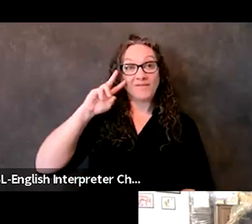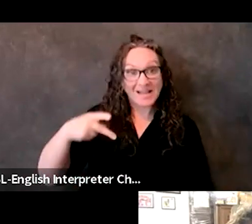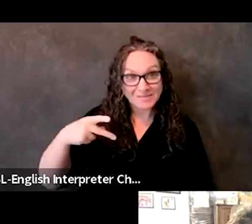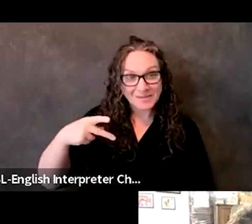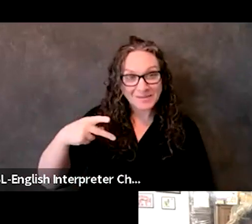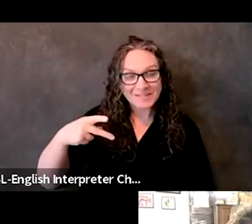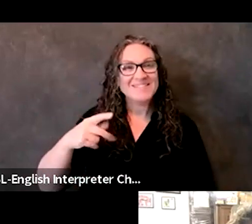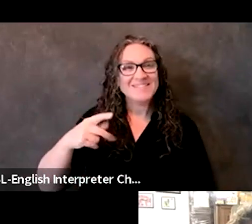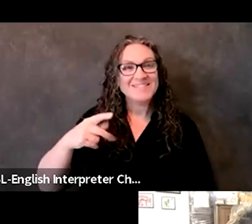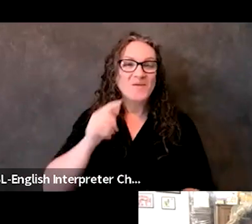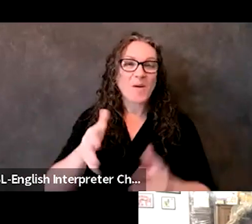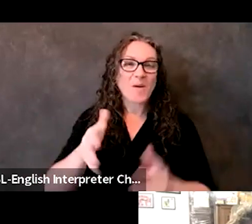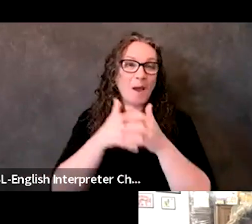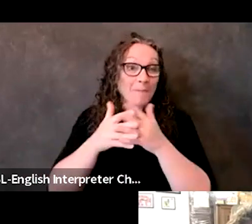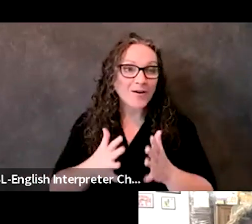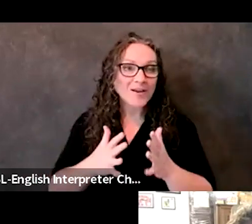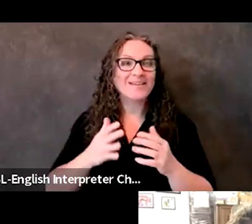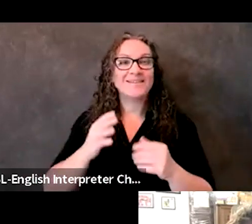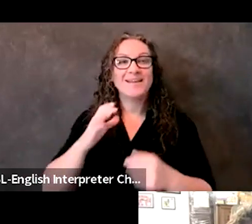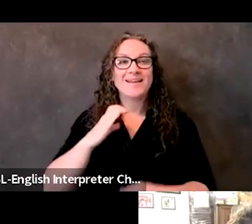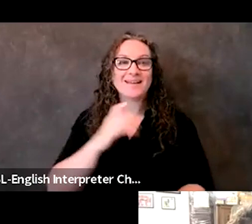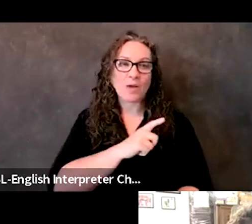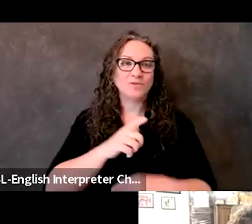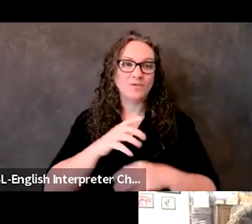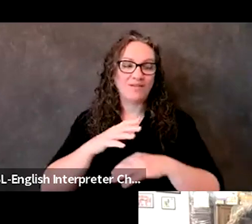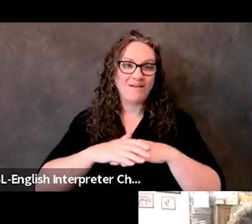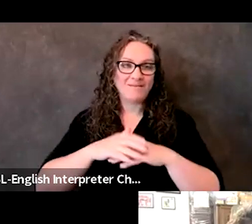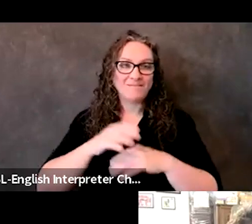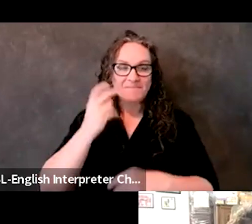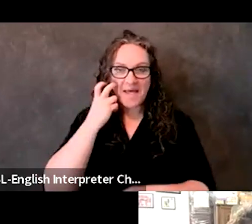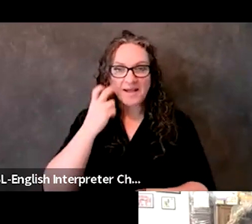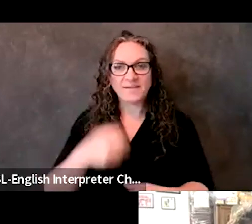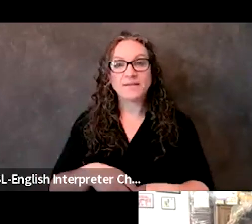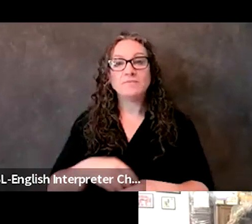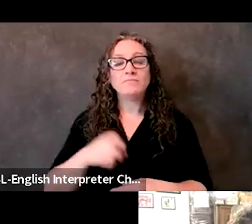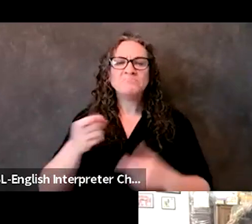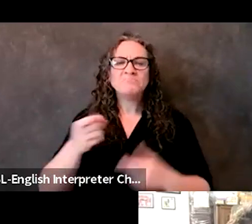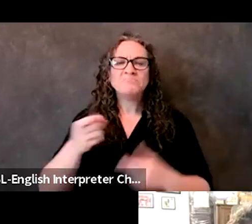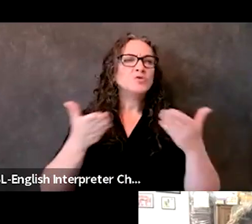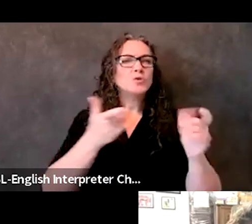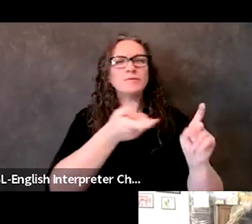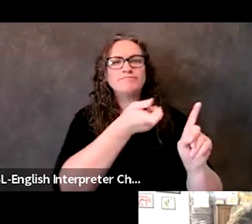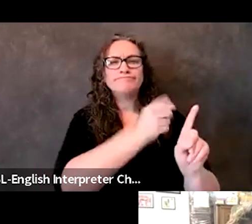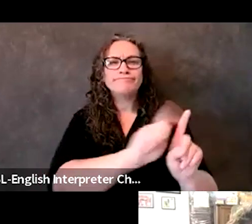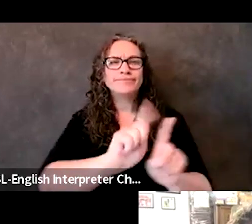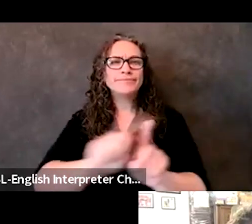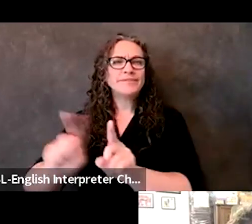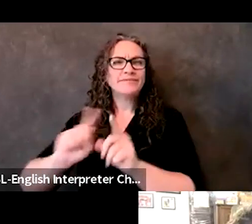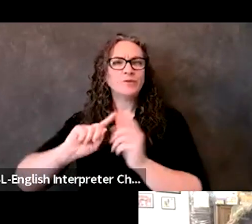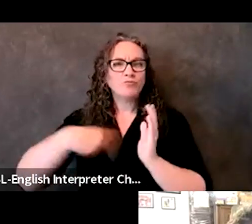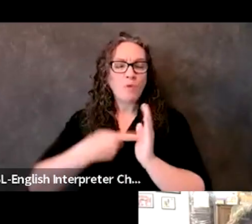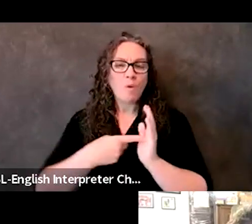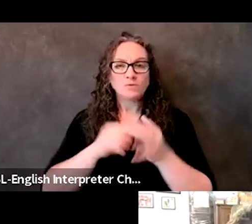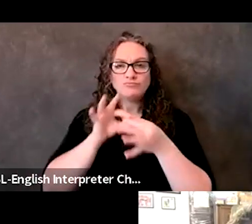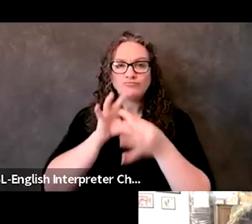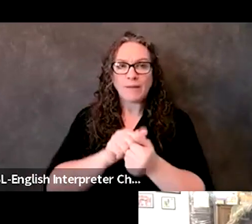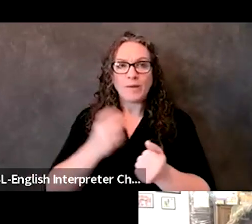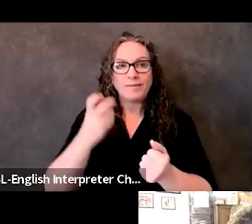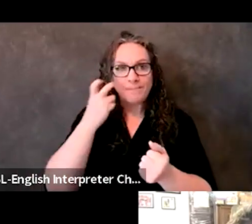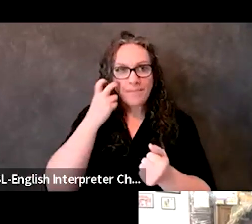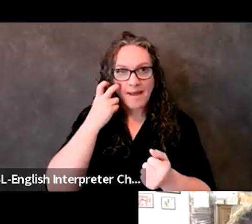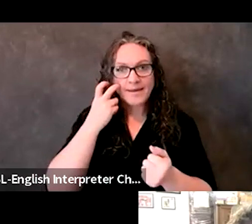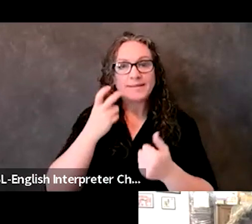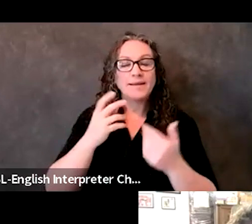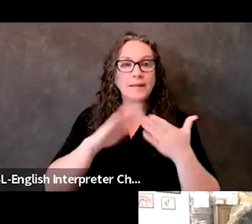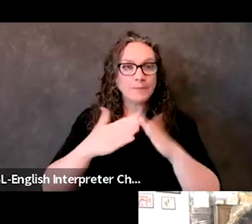of the Blind. He served in a variety of blindness-related capacities and done